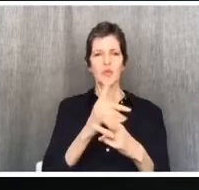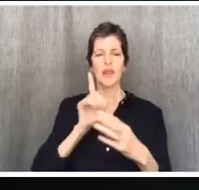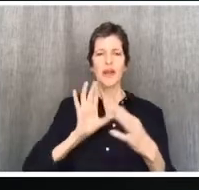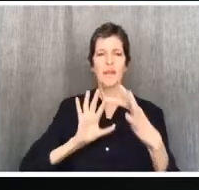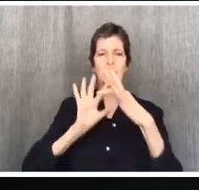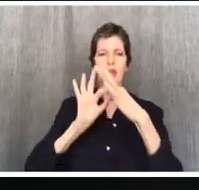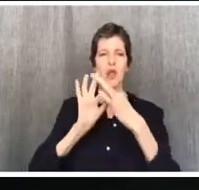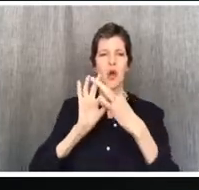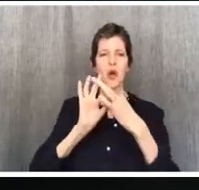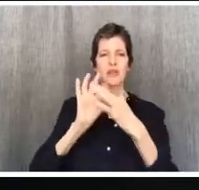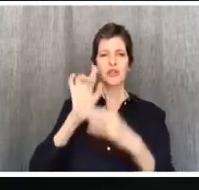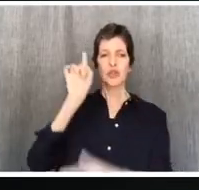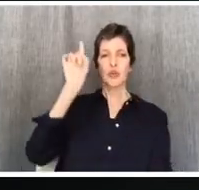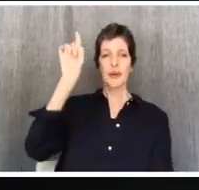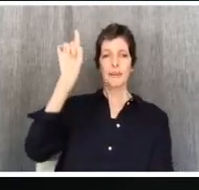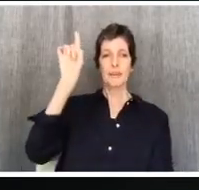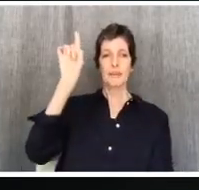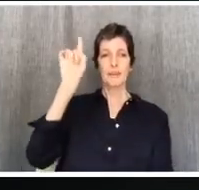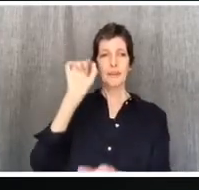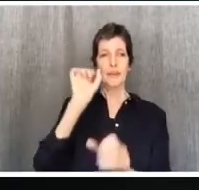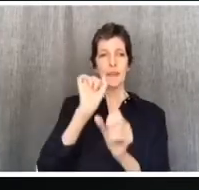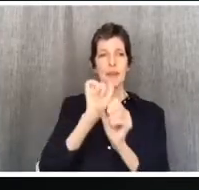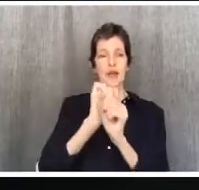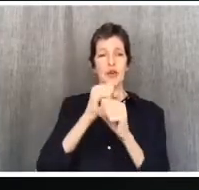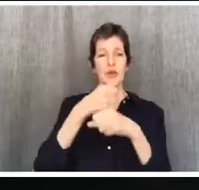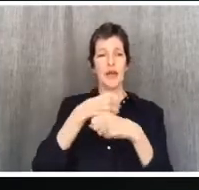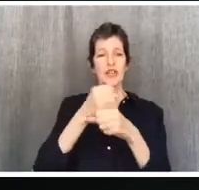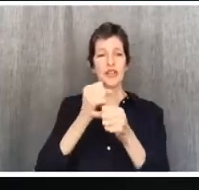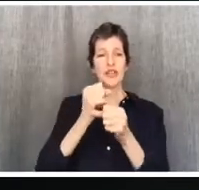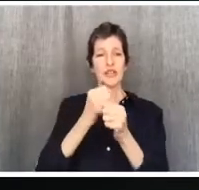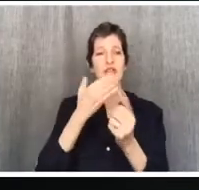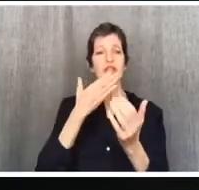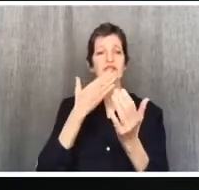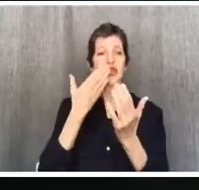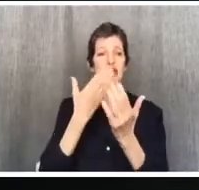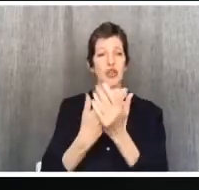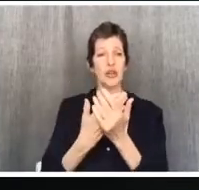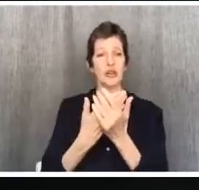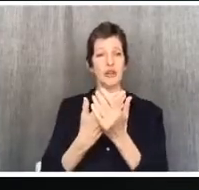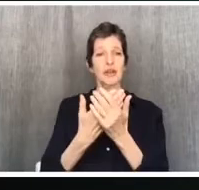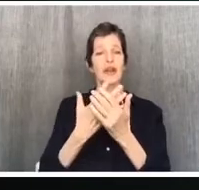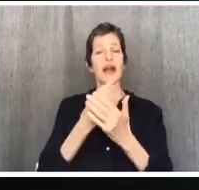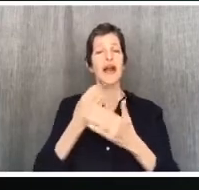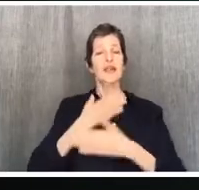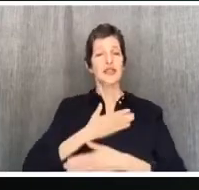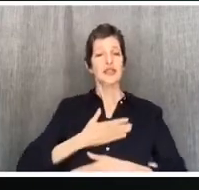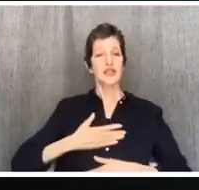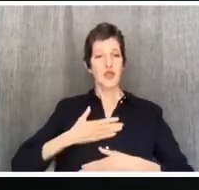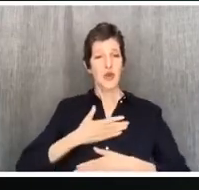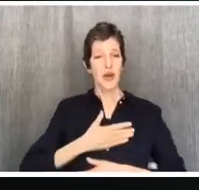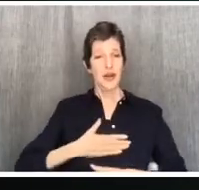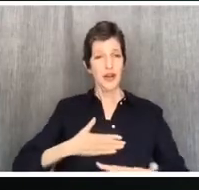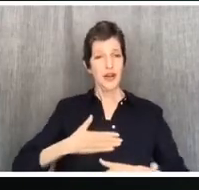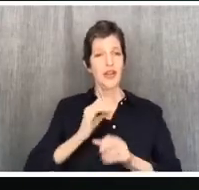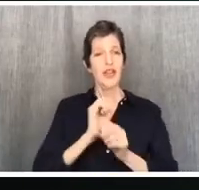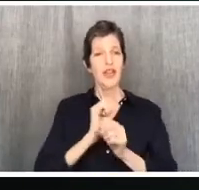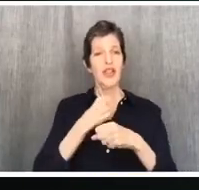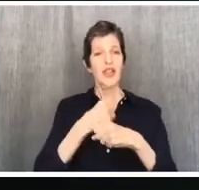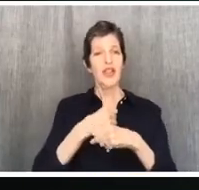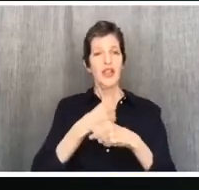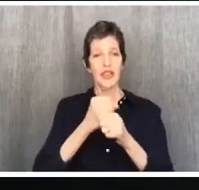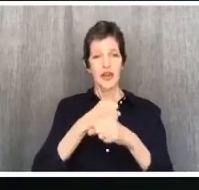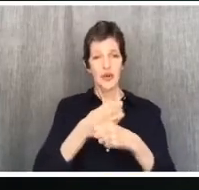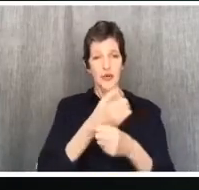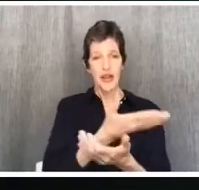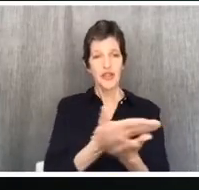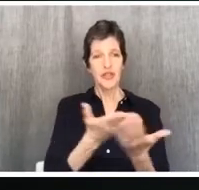Creation is good and creation is meant to be enjoyed. We see further, Paul says something else in 1 Timothy.